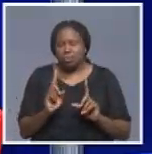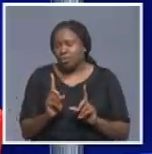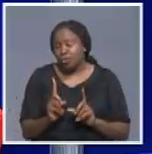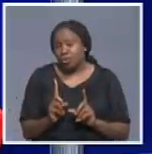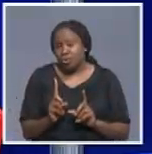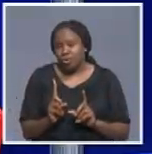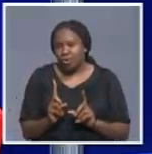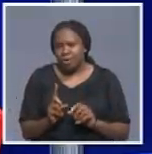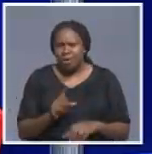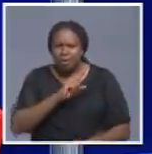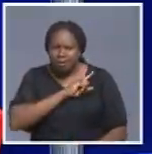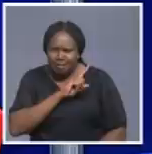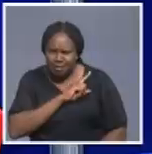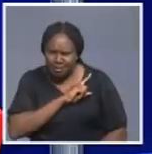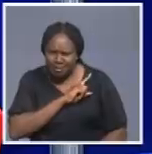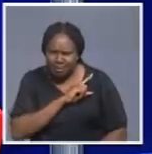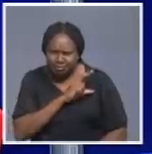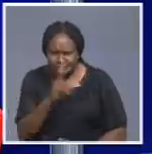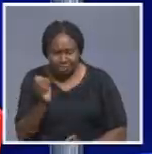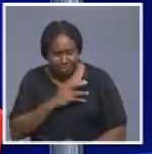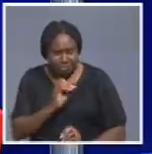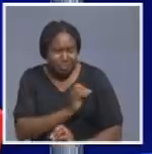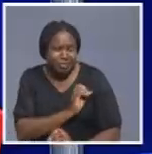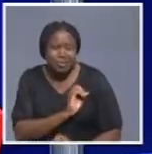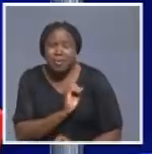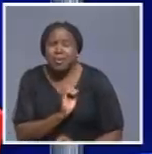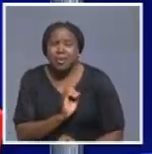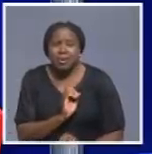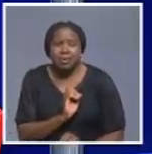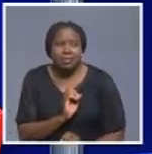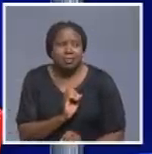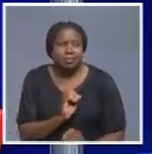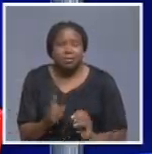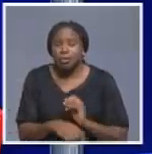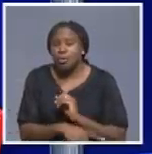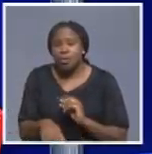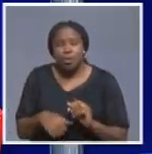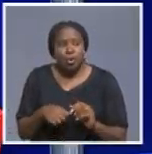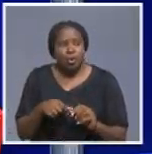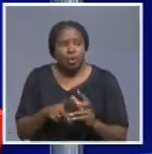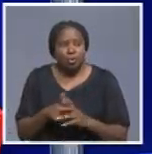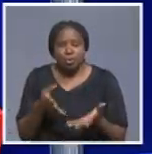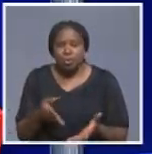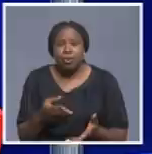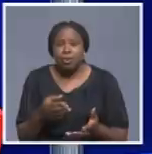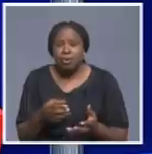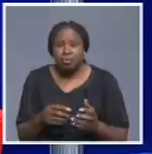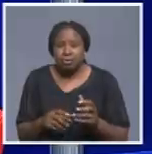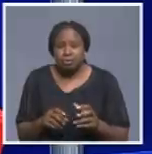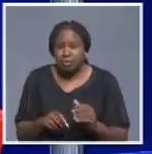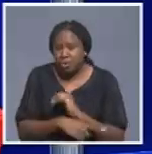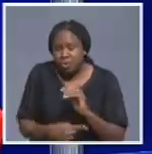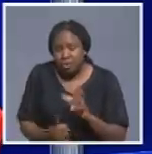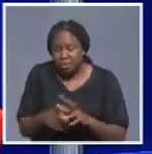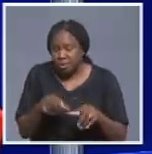do you say so? Now, for the reason that this is not a local transmission. This is an important case. In